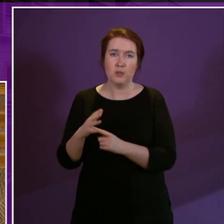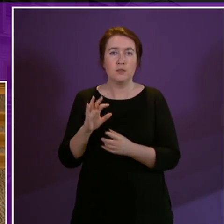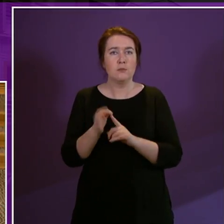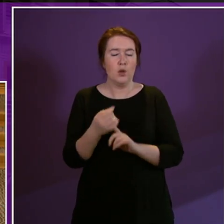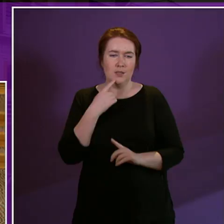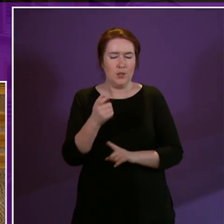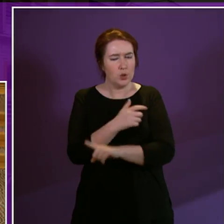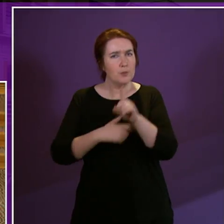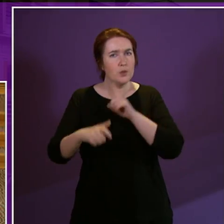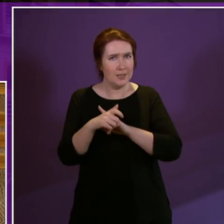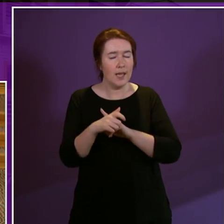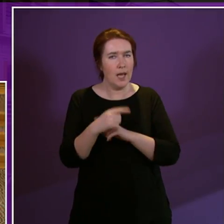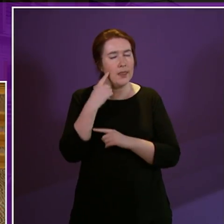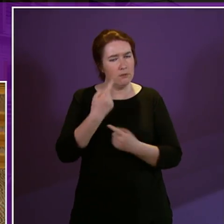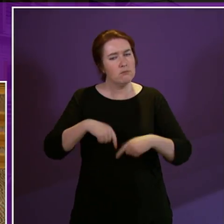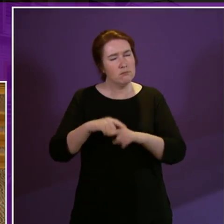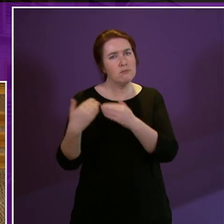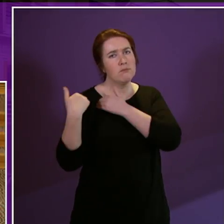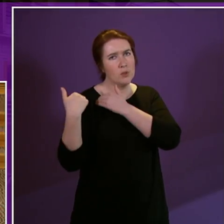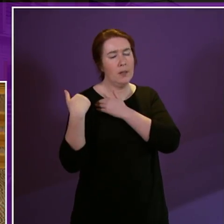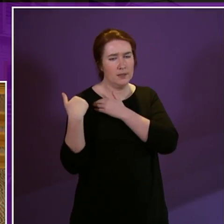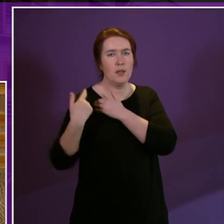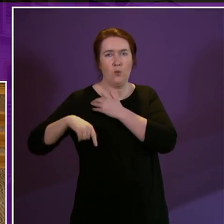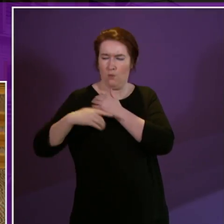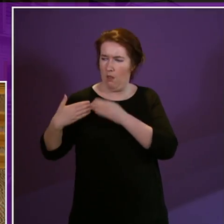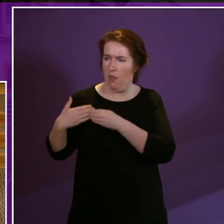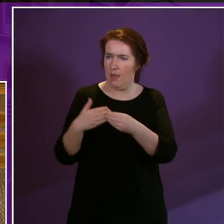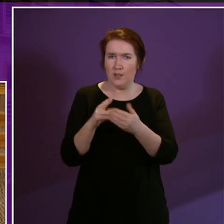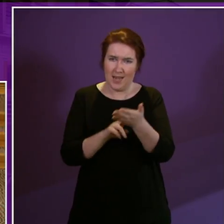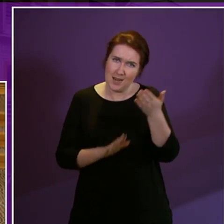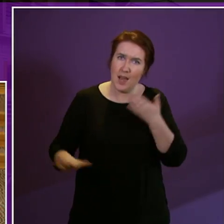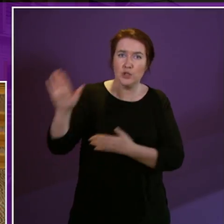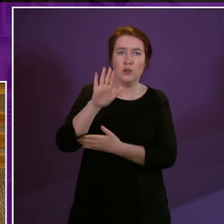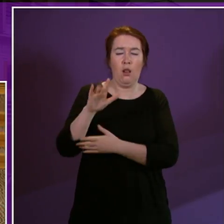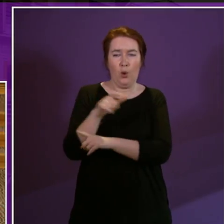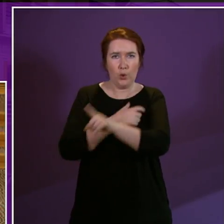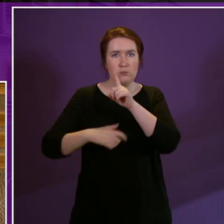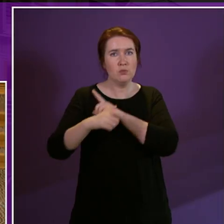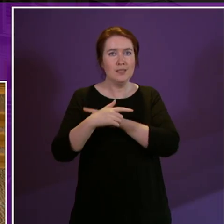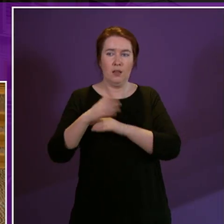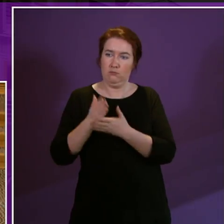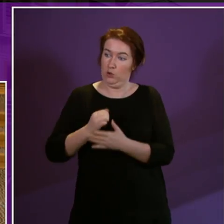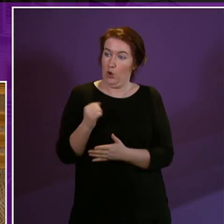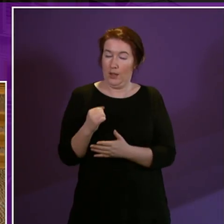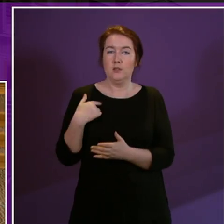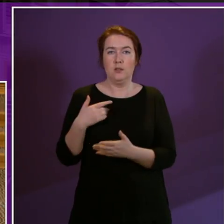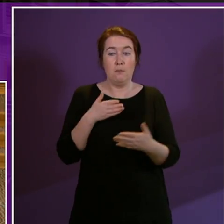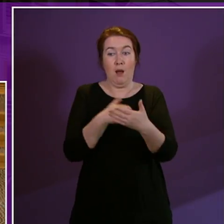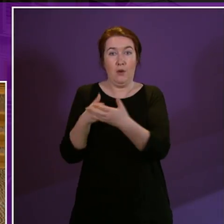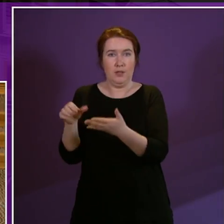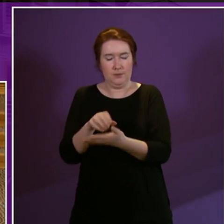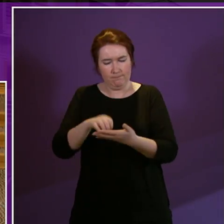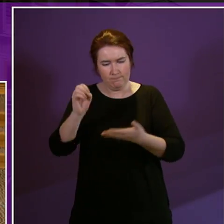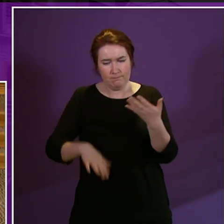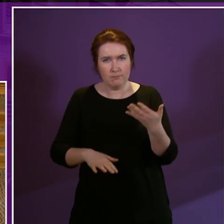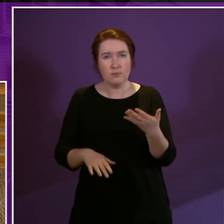and importantly about our responsibility as leaders of a national community that is Scotland to remove barriers and